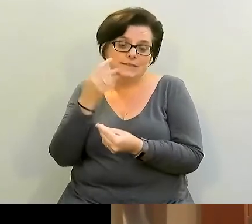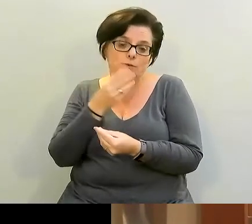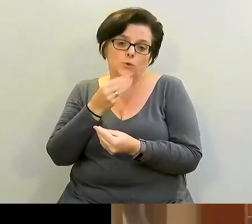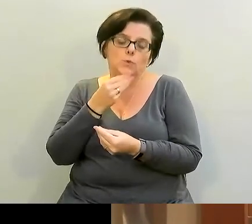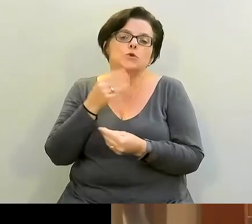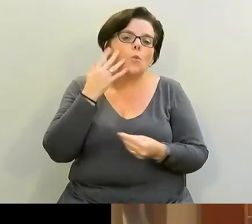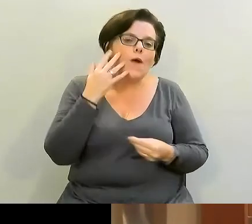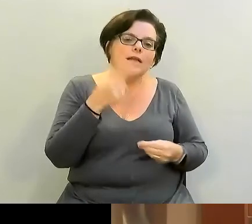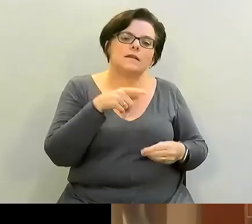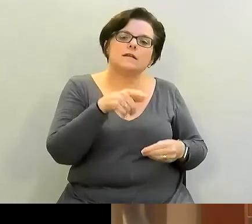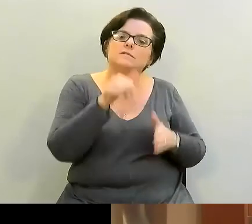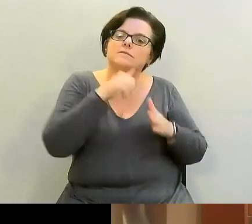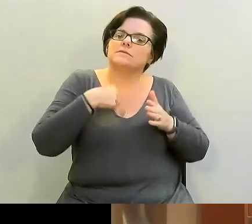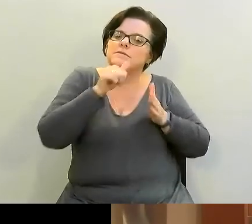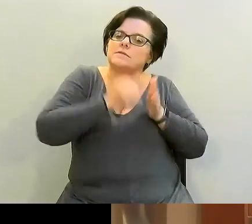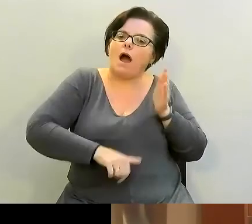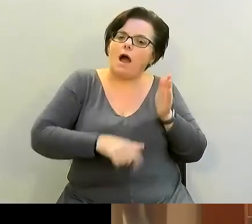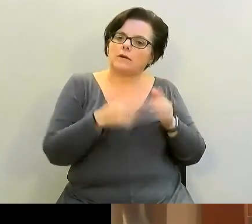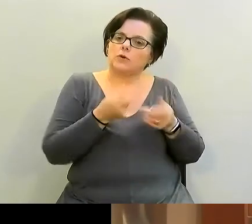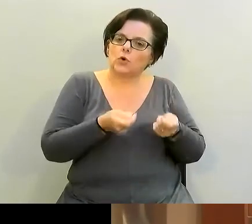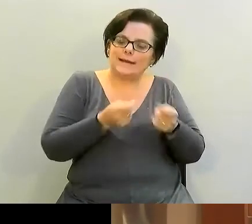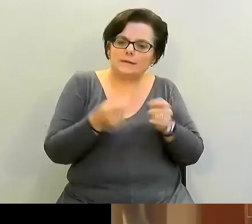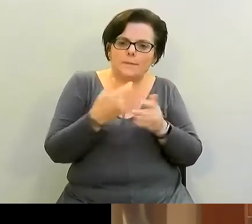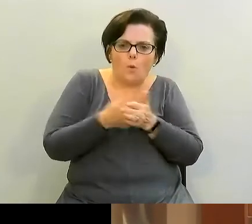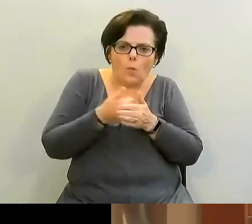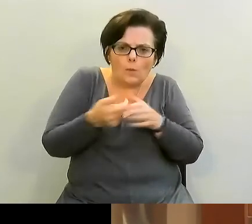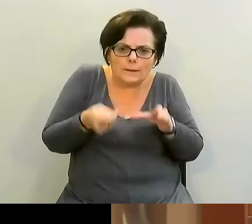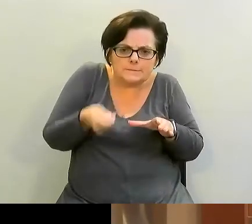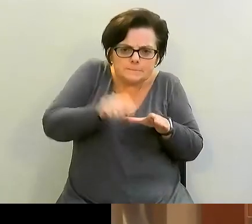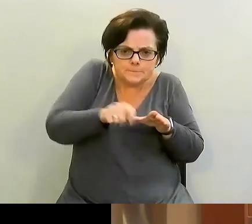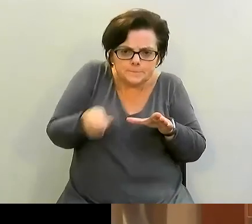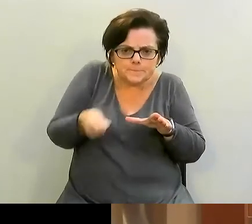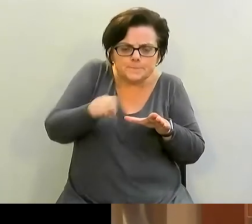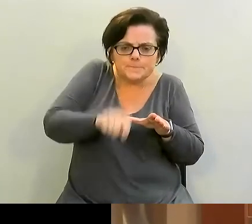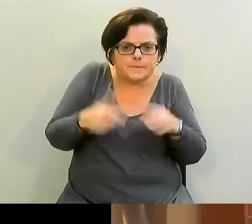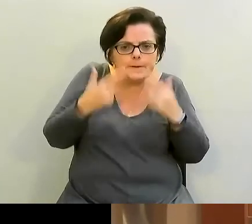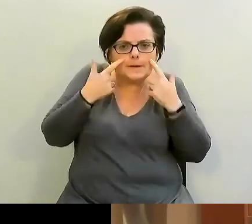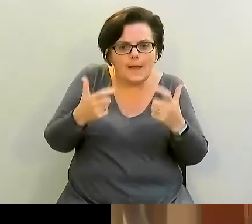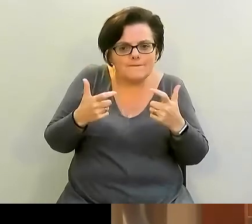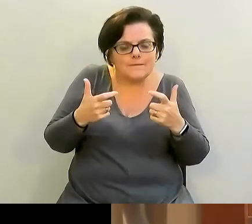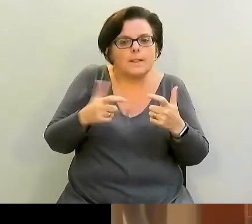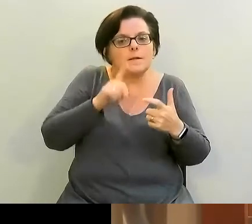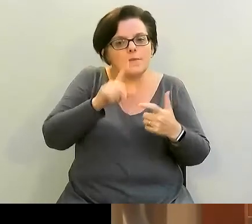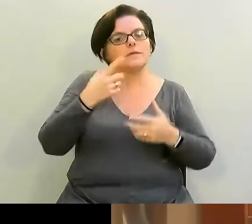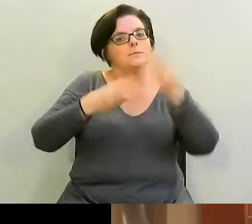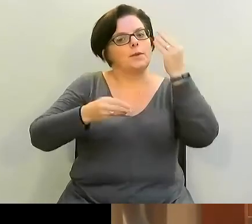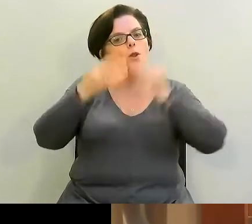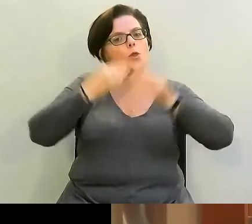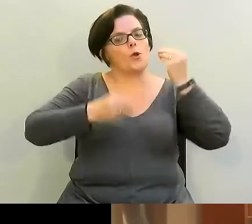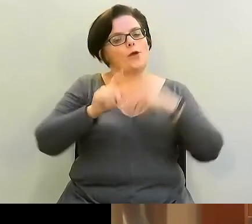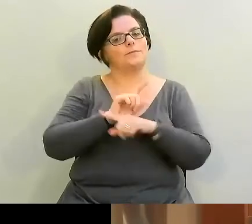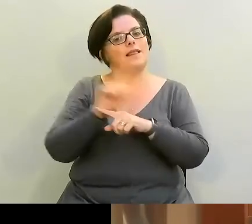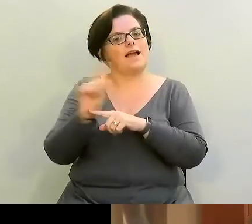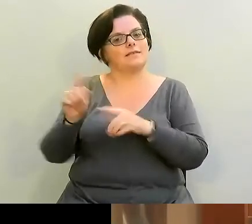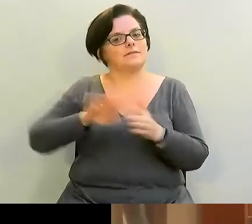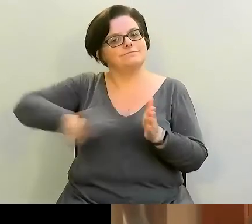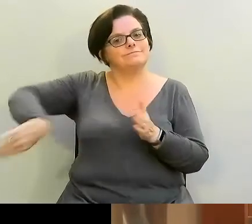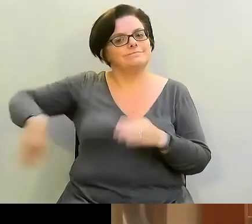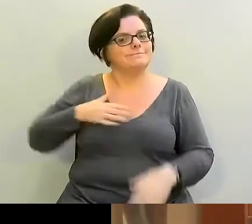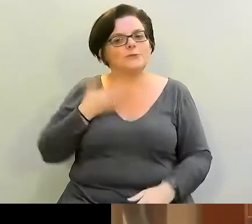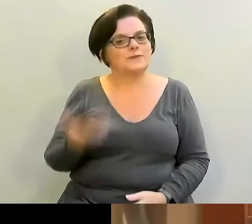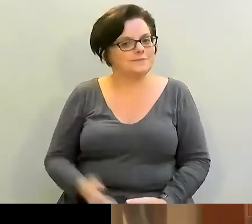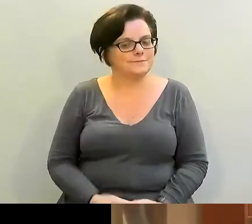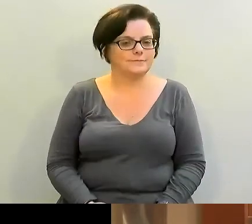cook, certainly when I started cooking I measured everything cooking because that way I learn recipes. So, feel free to do that if you have a set